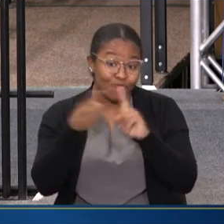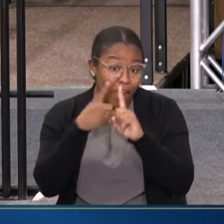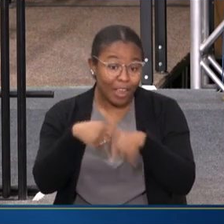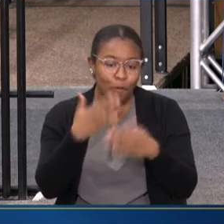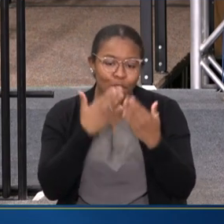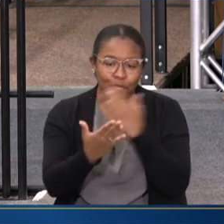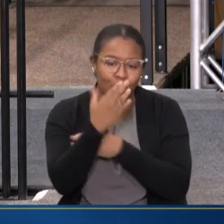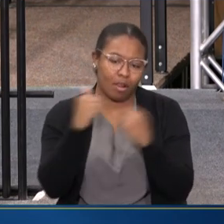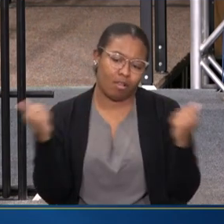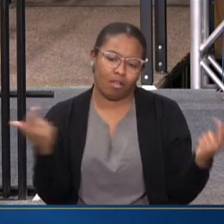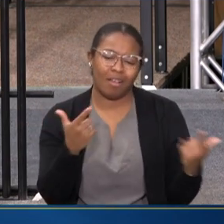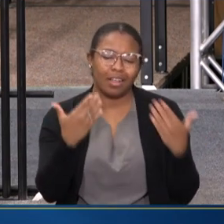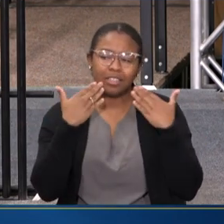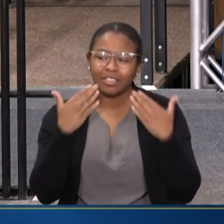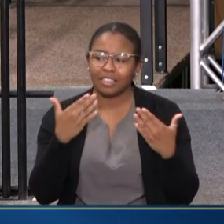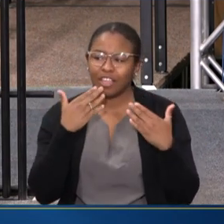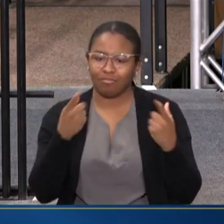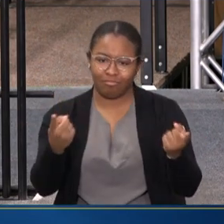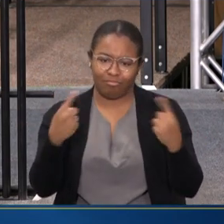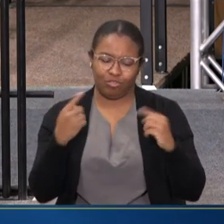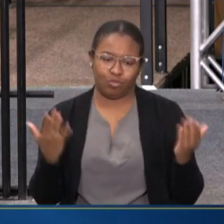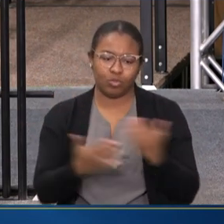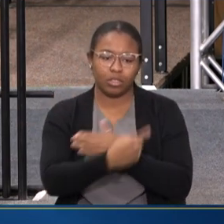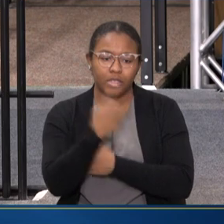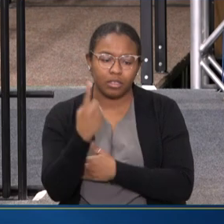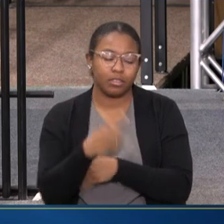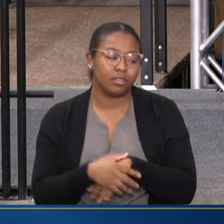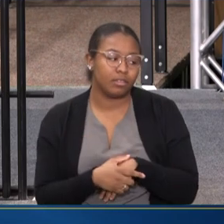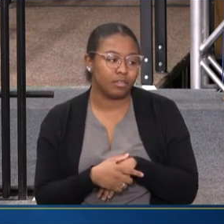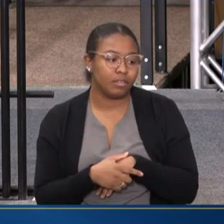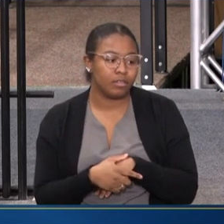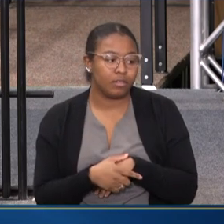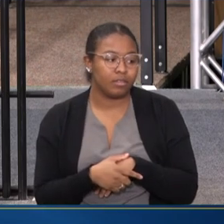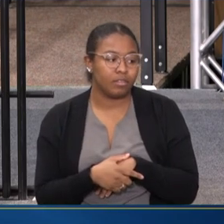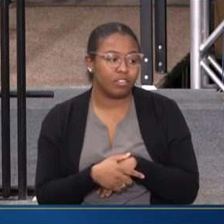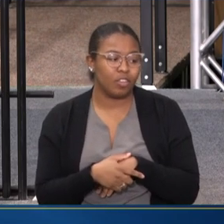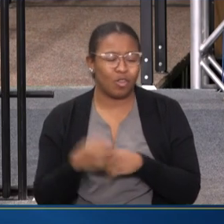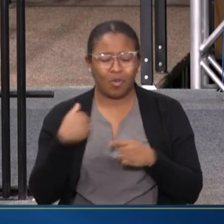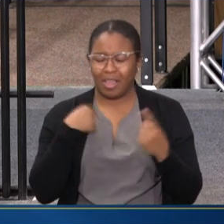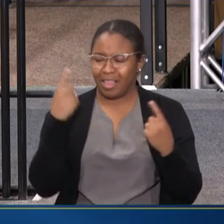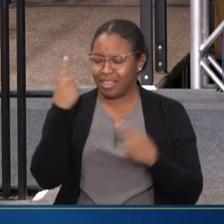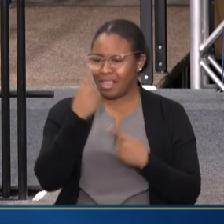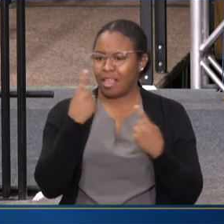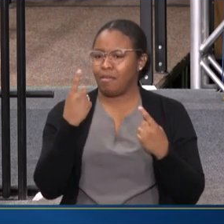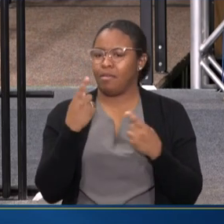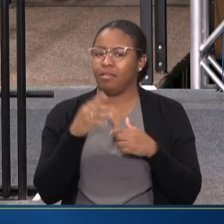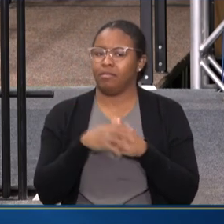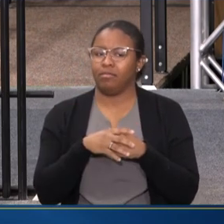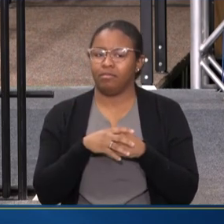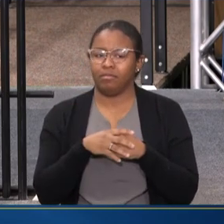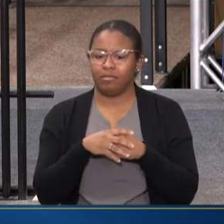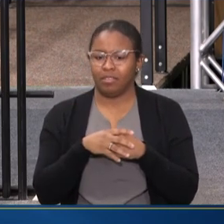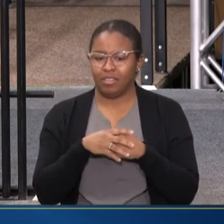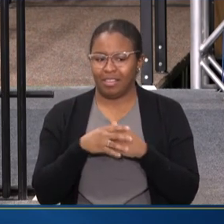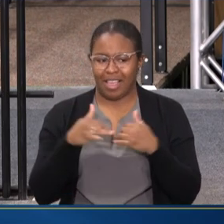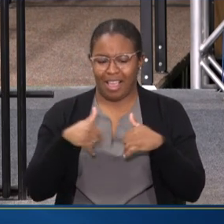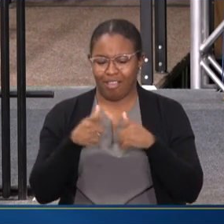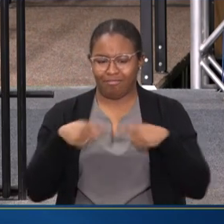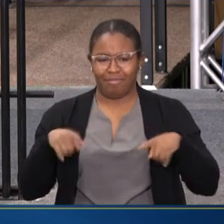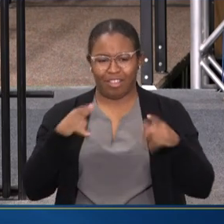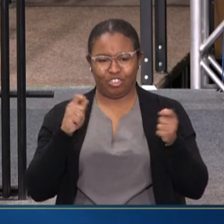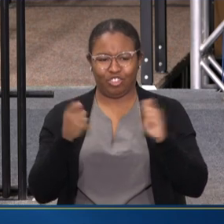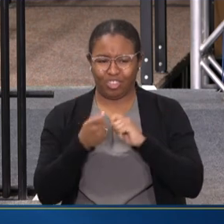EVERYONE AND THANK YOU SO MUCH FOR JOINING US. YOU KNOW, WHEN I THINK ABOUT THE LANDSCAPE, MEAN, WE DEFINITELY ARE SEEING CHANGES.